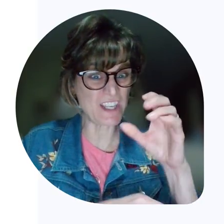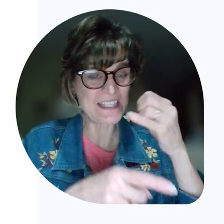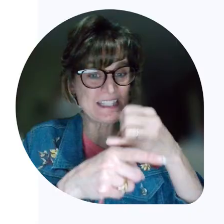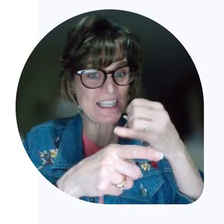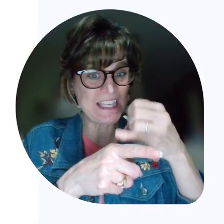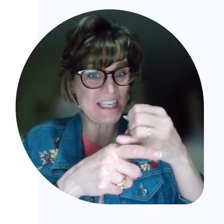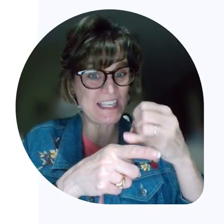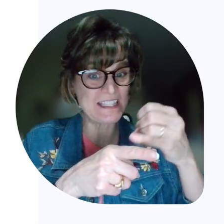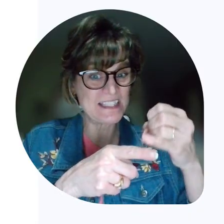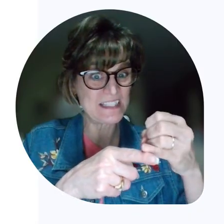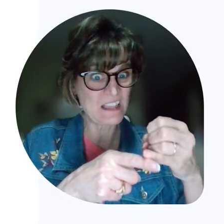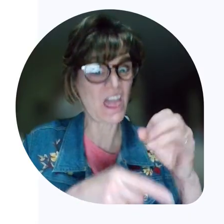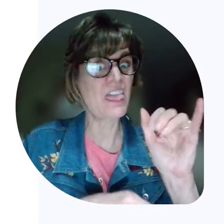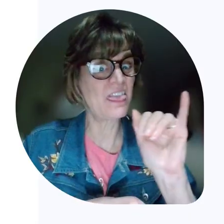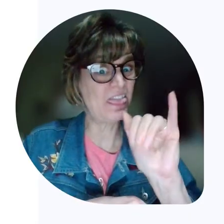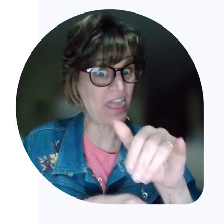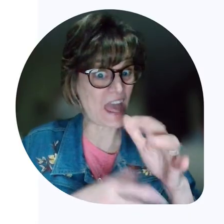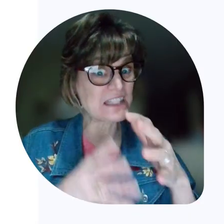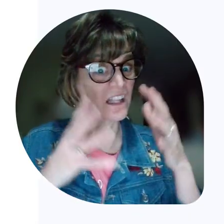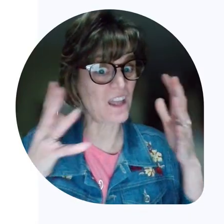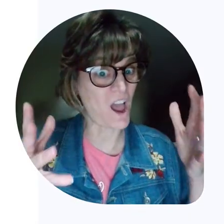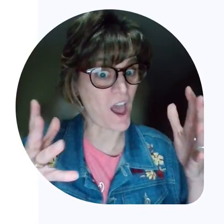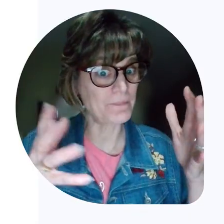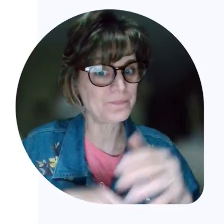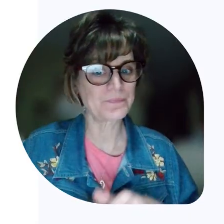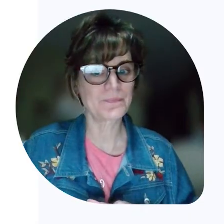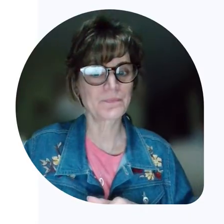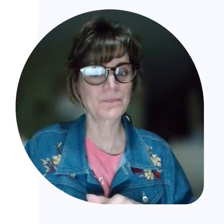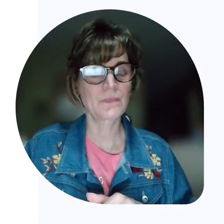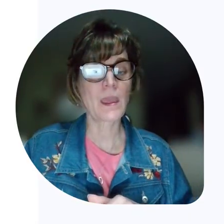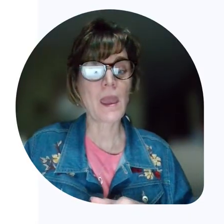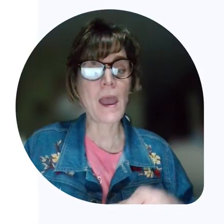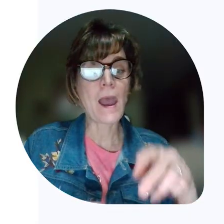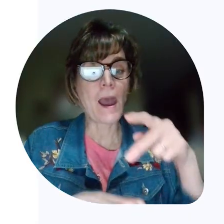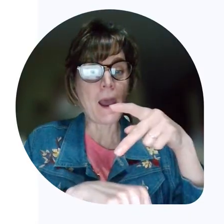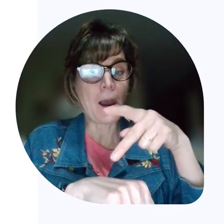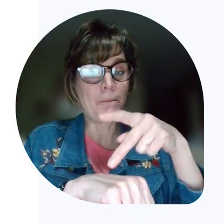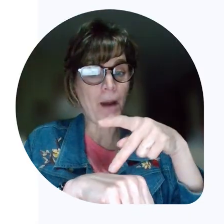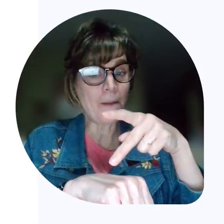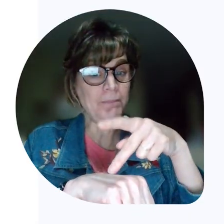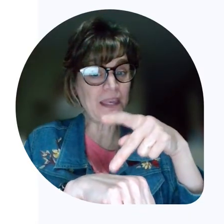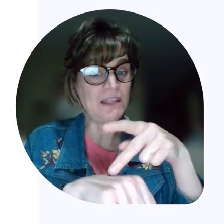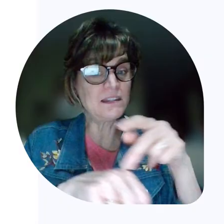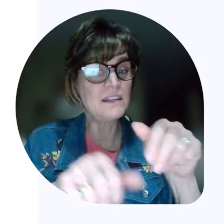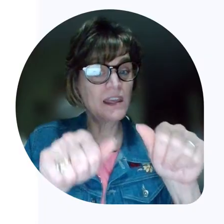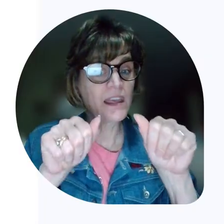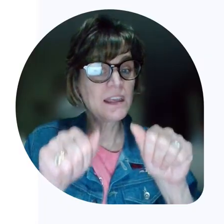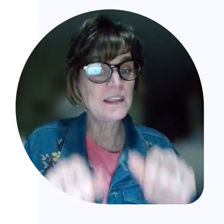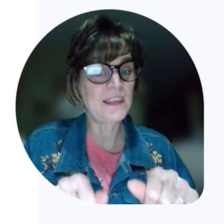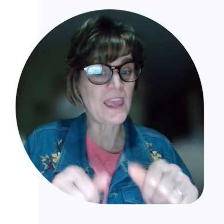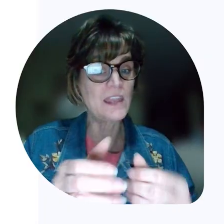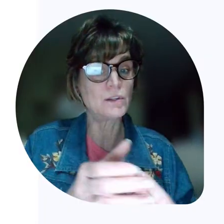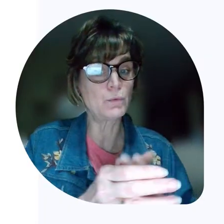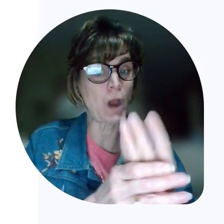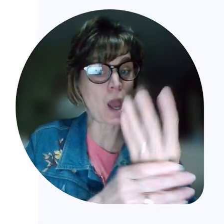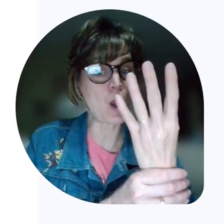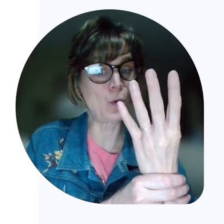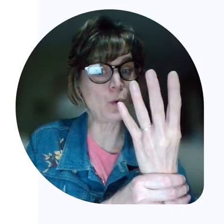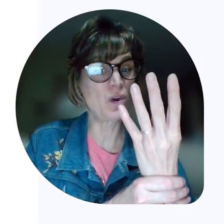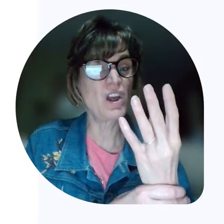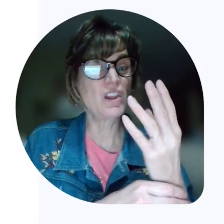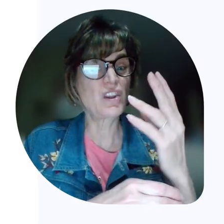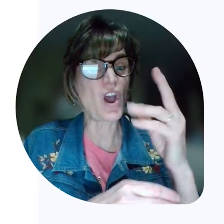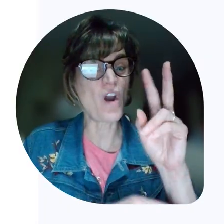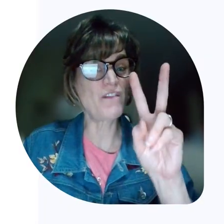seeds. That's a lot. A pumpkin can grow